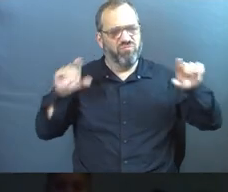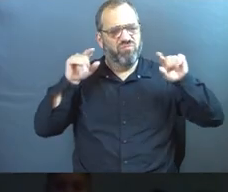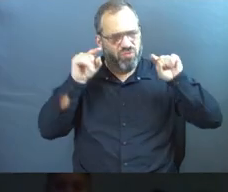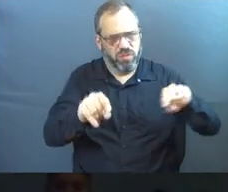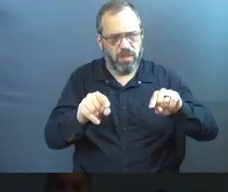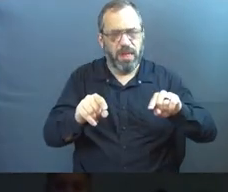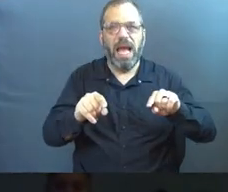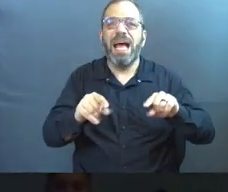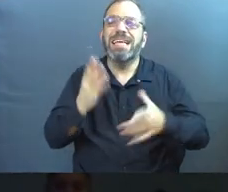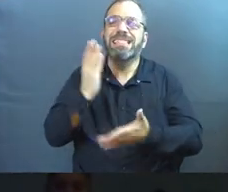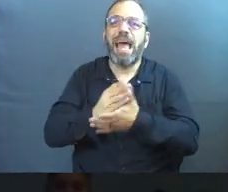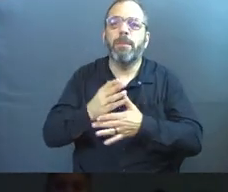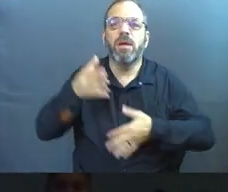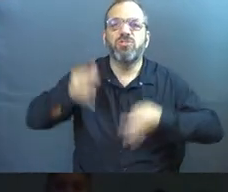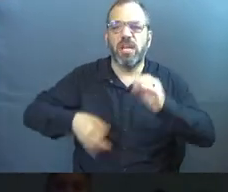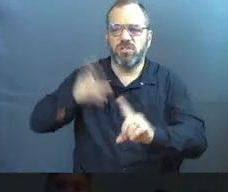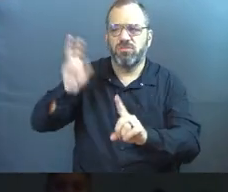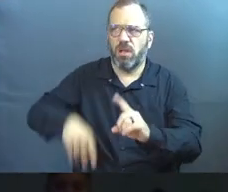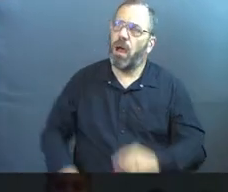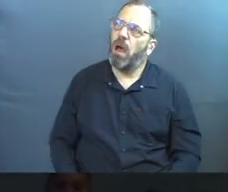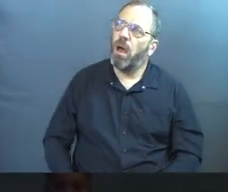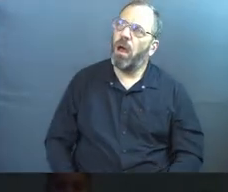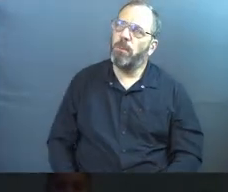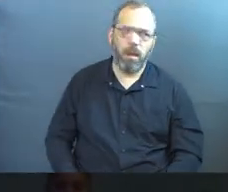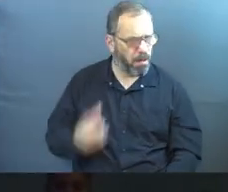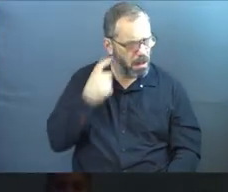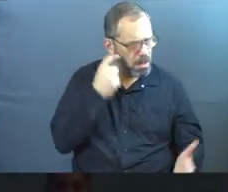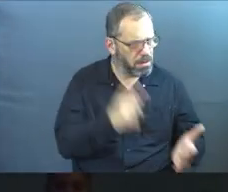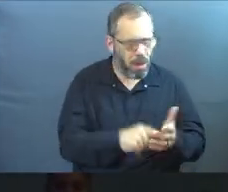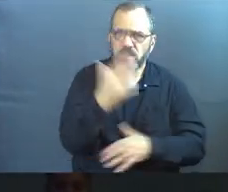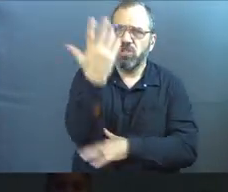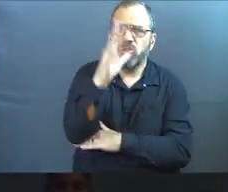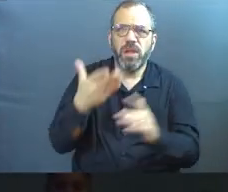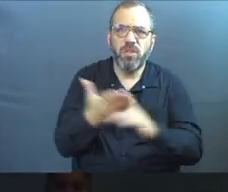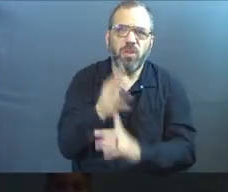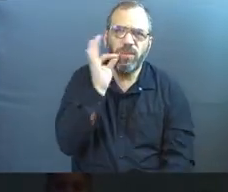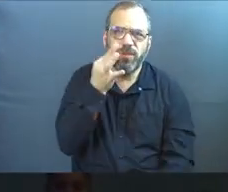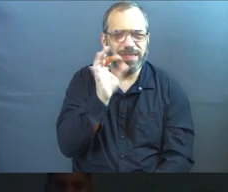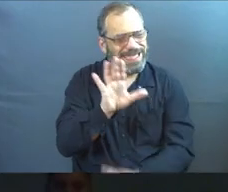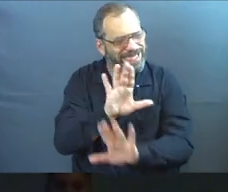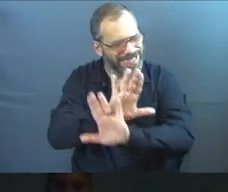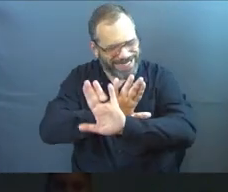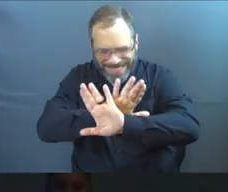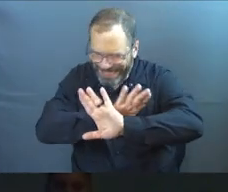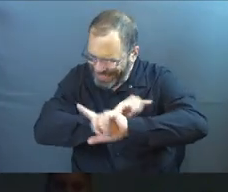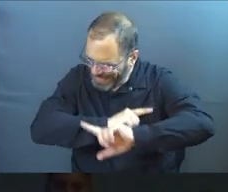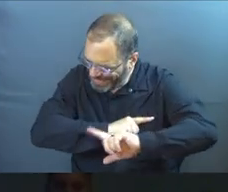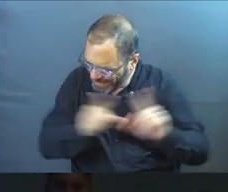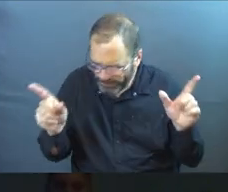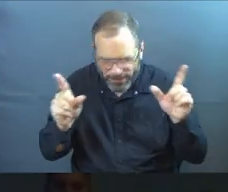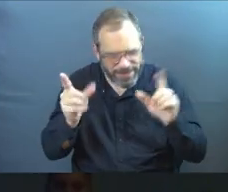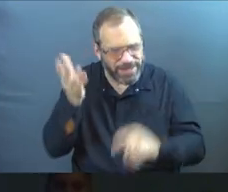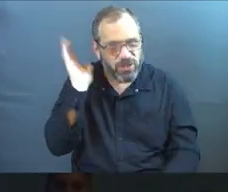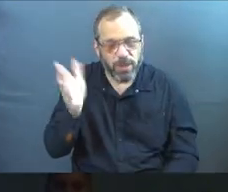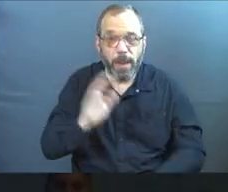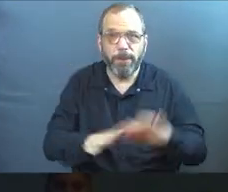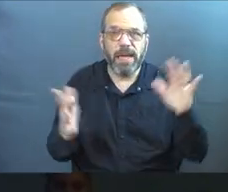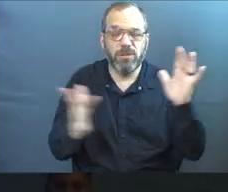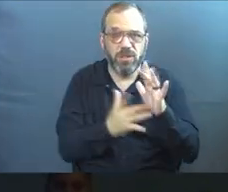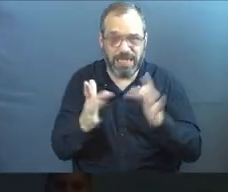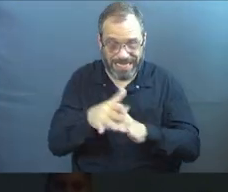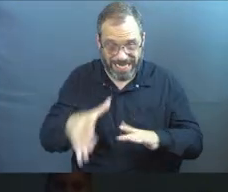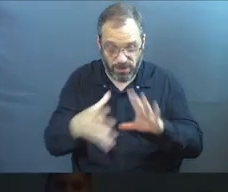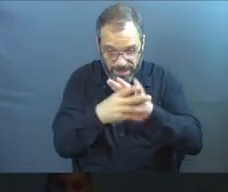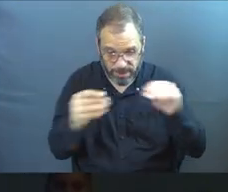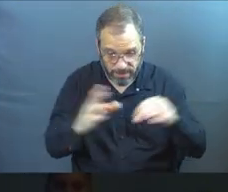judgy? You're like, well, can I tell a tree by its fruit? That's a whole other sermon and a whole other thing. But Jesus is coming